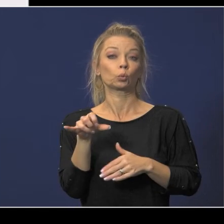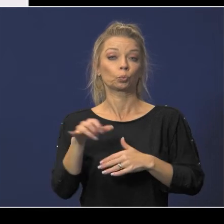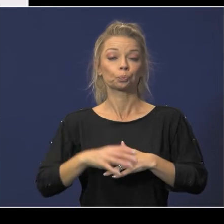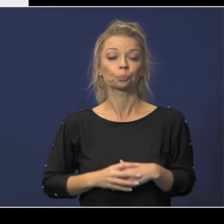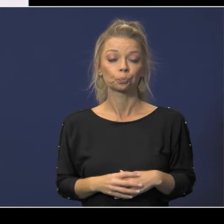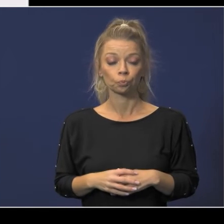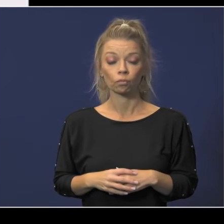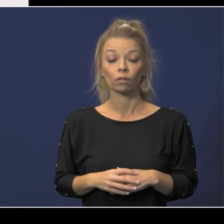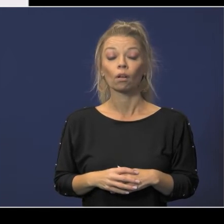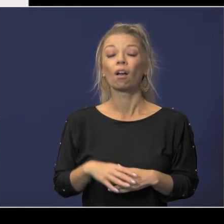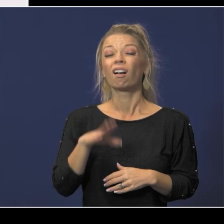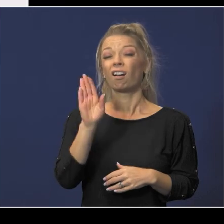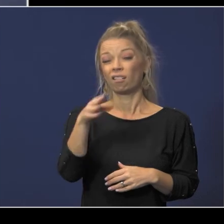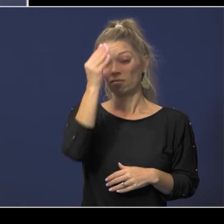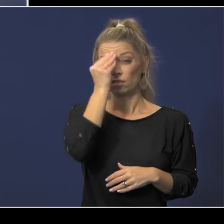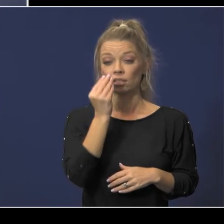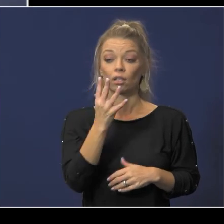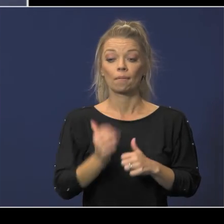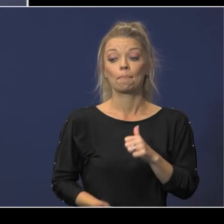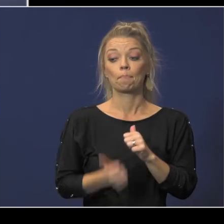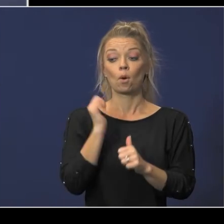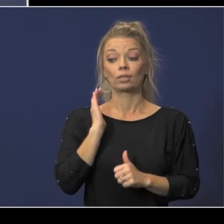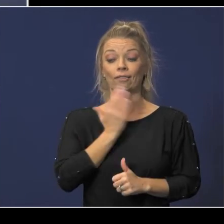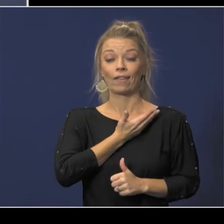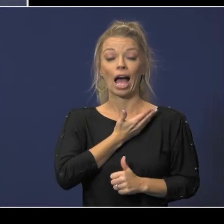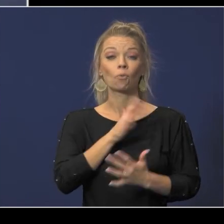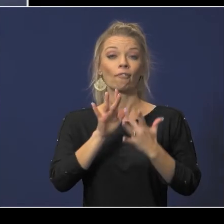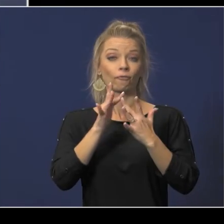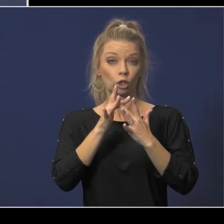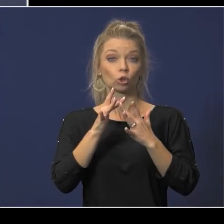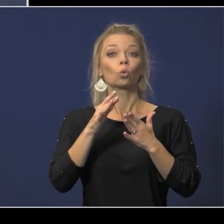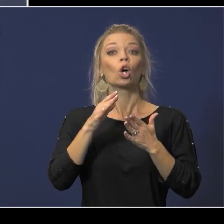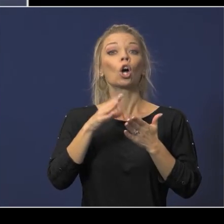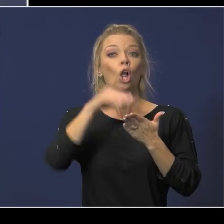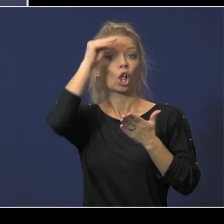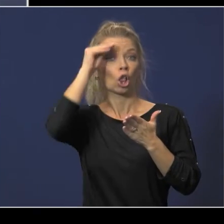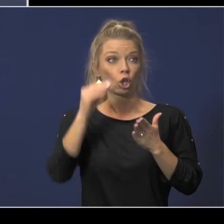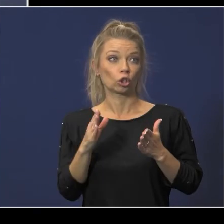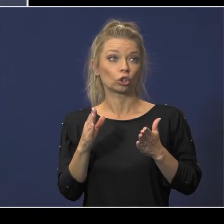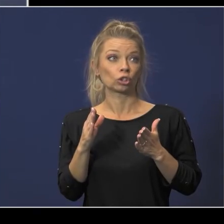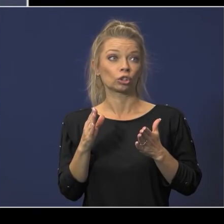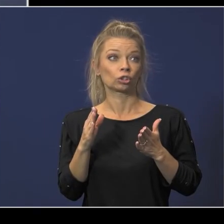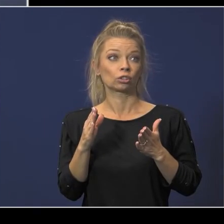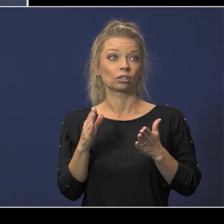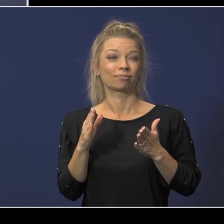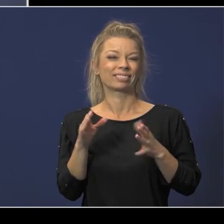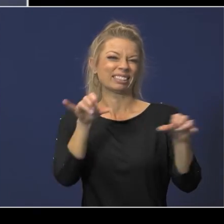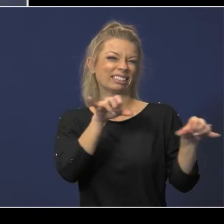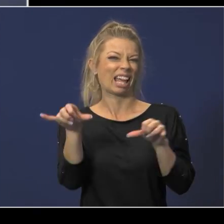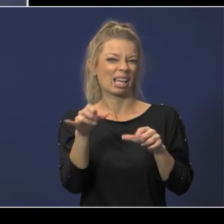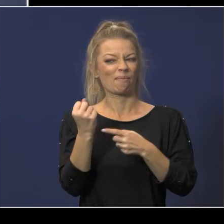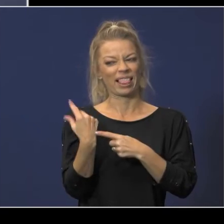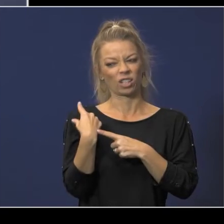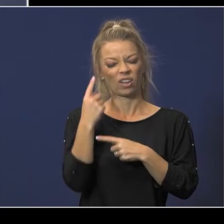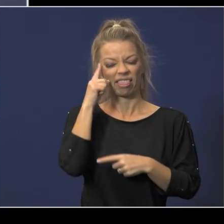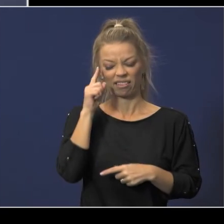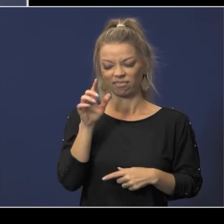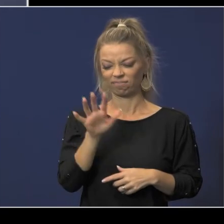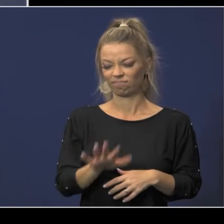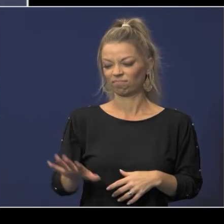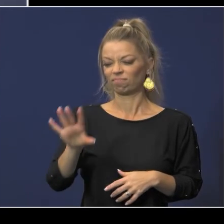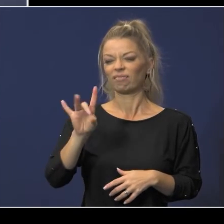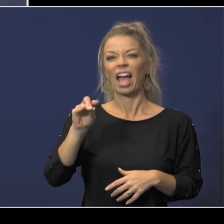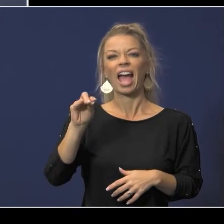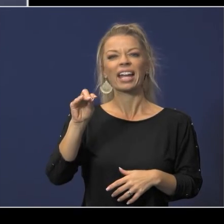that the majority of our temporary virtual learners were virtual learners last year in the school i think it's 82 80 it's in